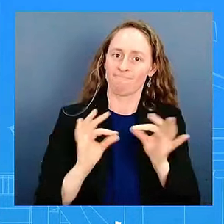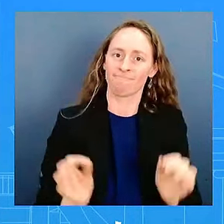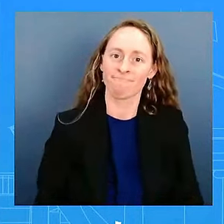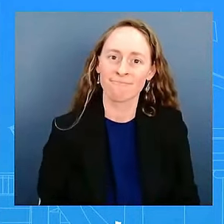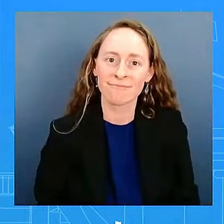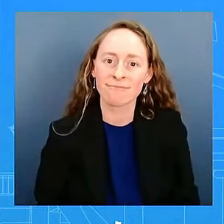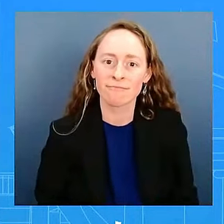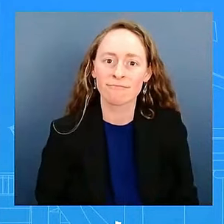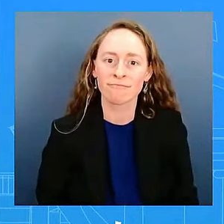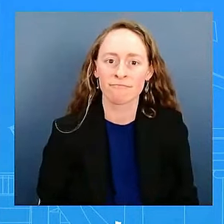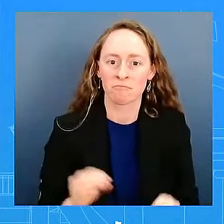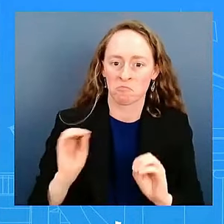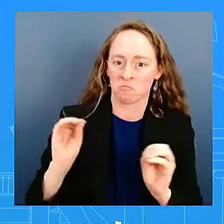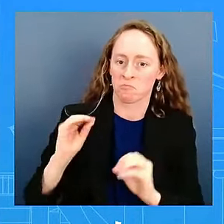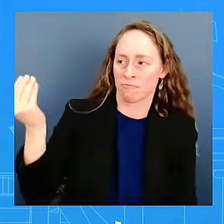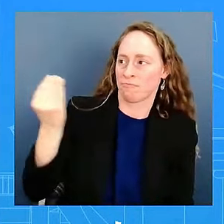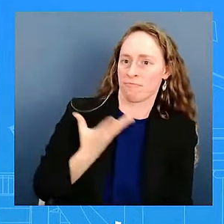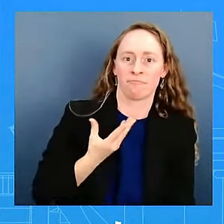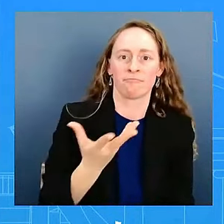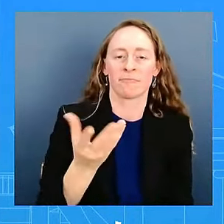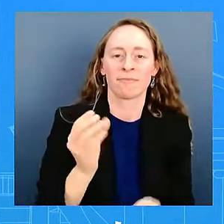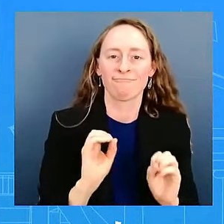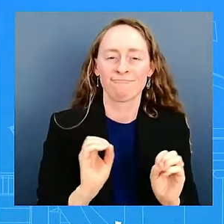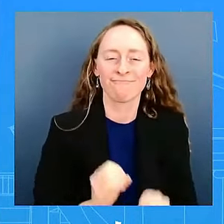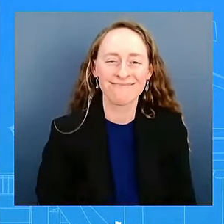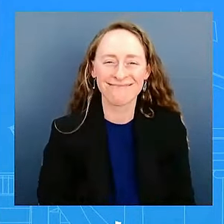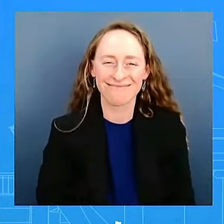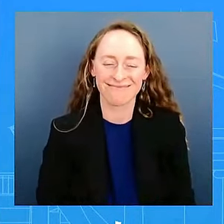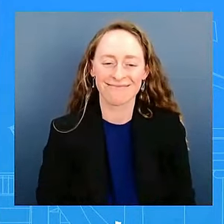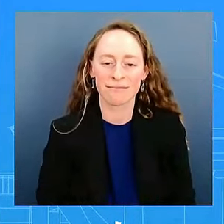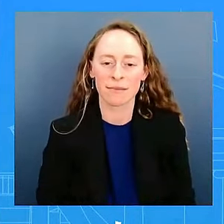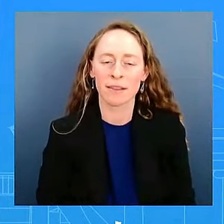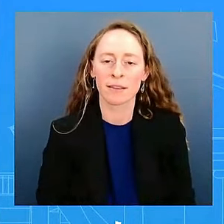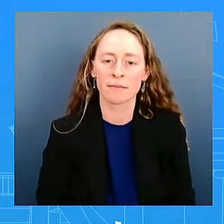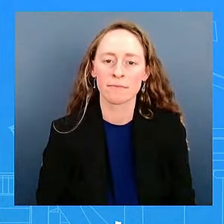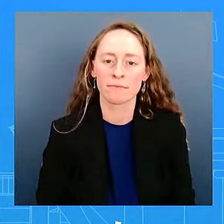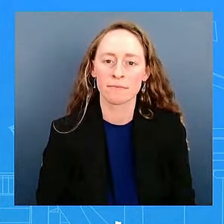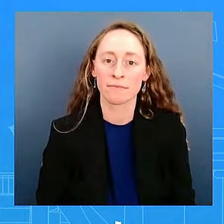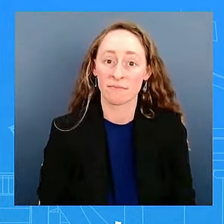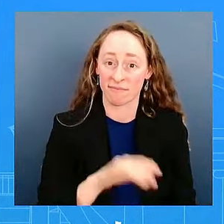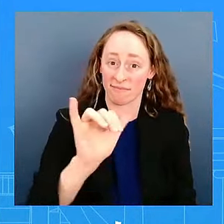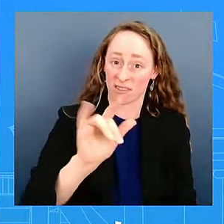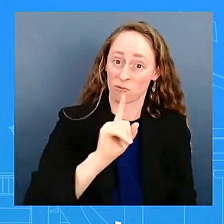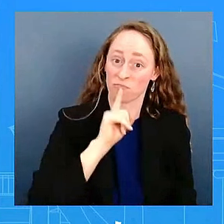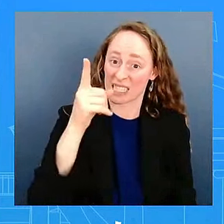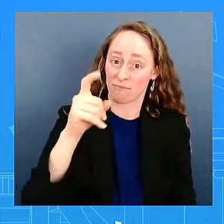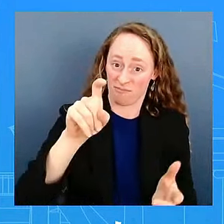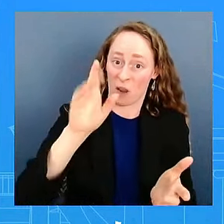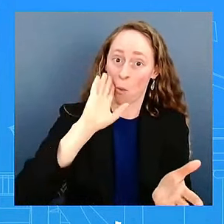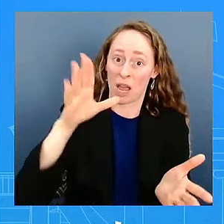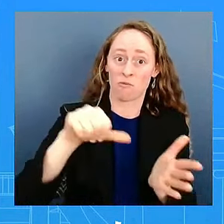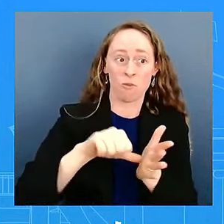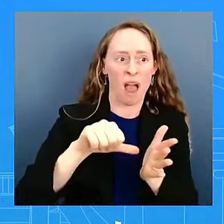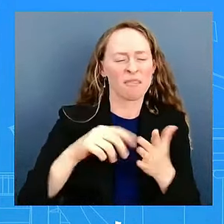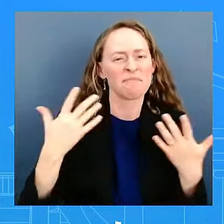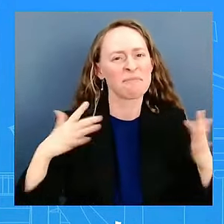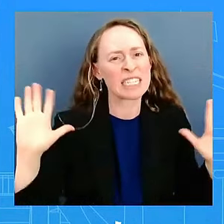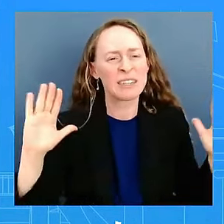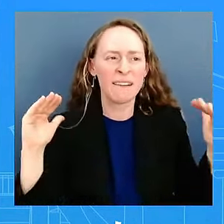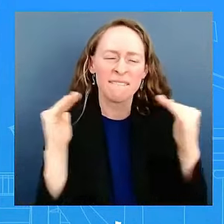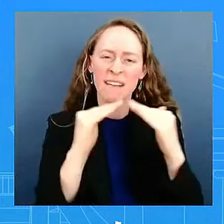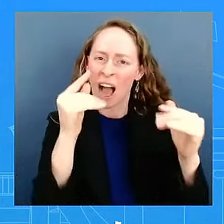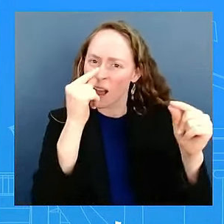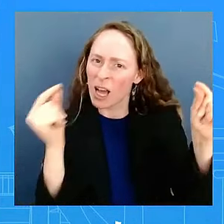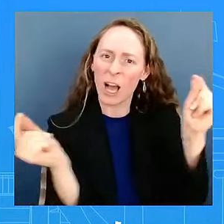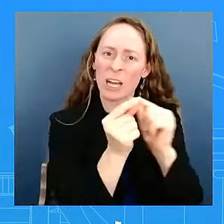Fundamentally, is an Iranian response here inevitable? Look, you've seen the comments by the Supreme Leader and what he said publicly. It's out there